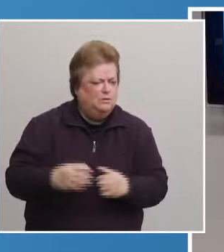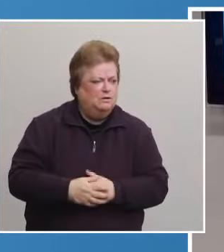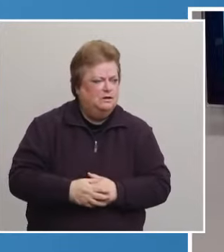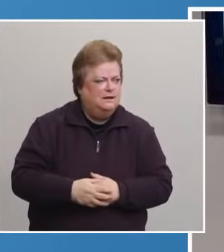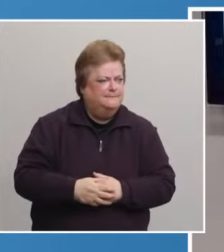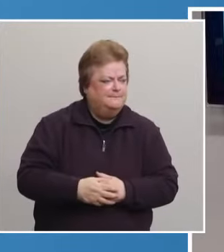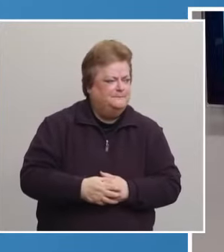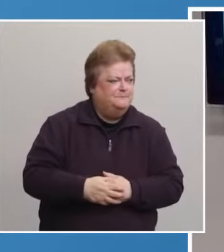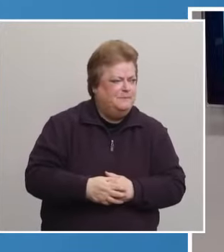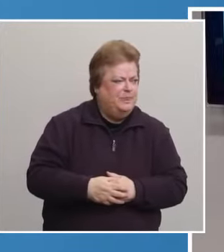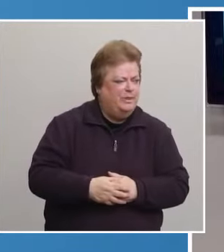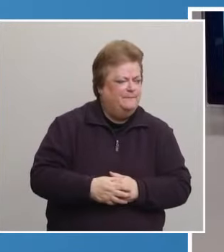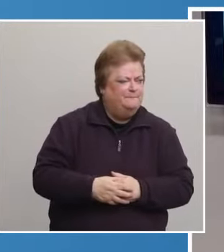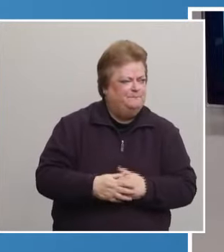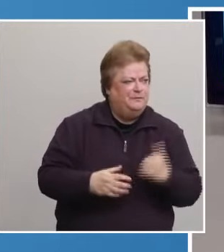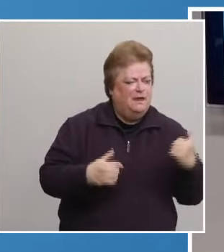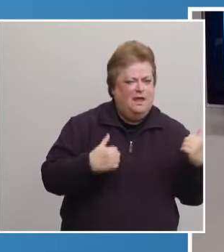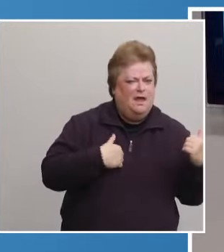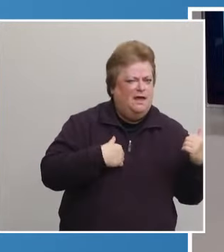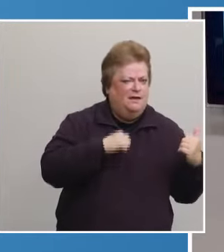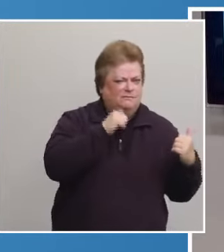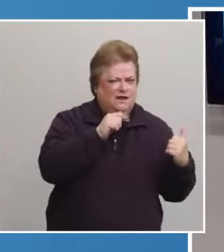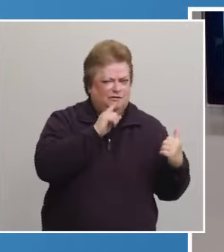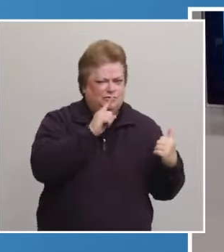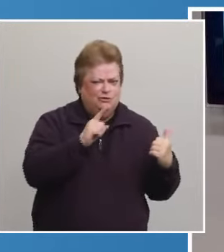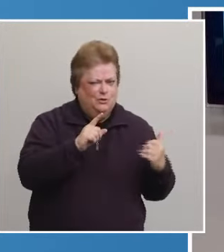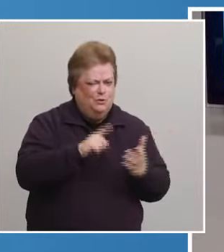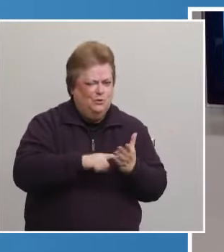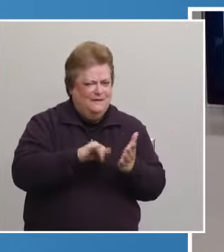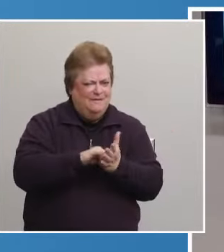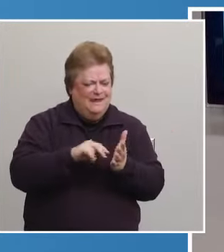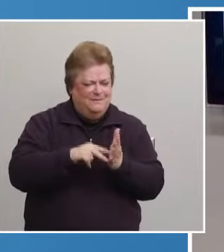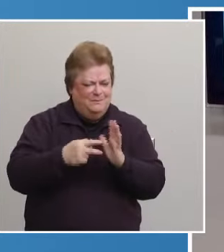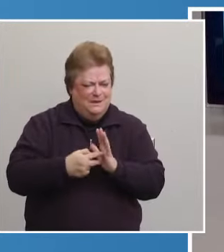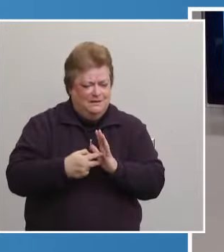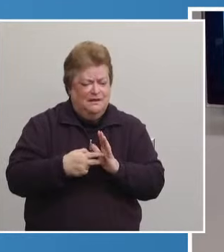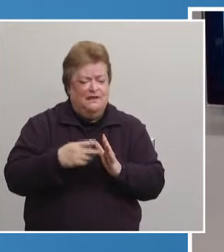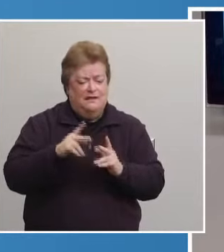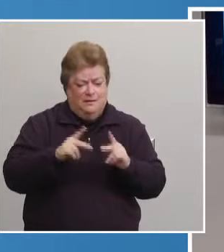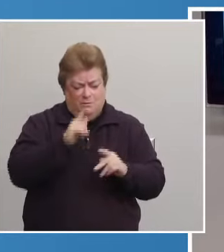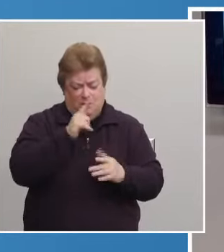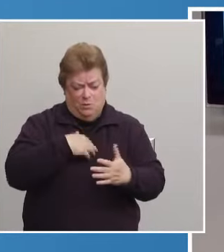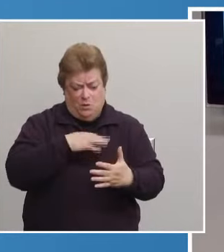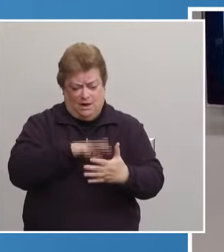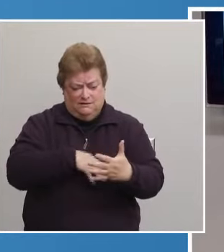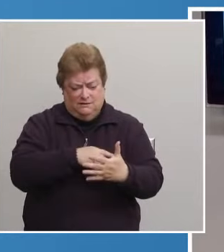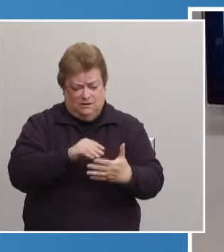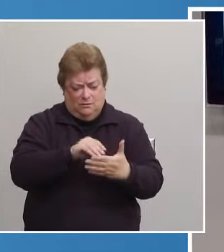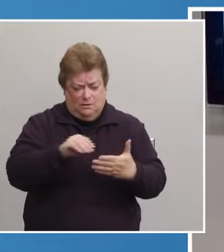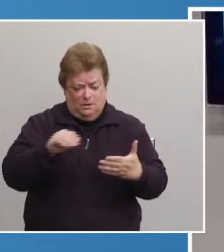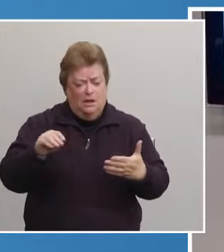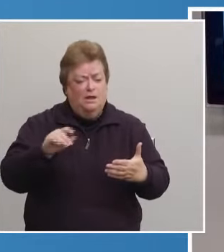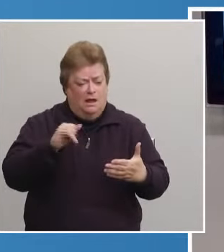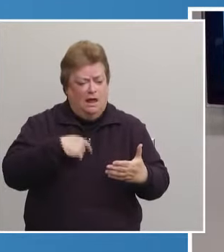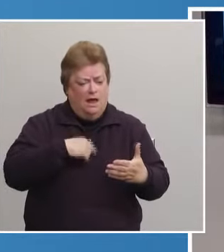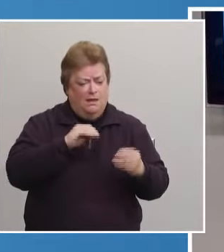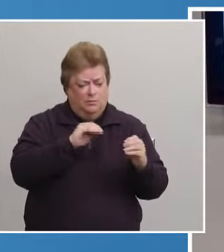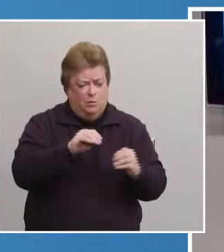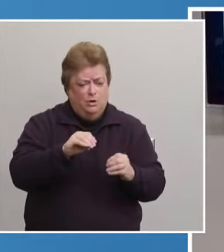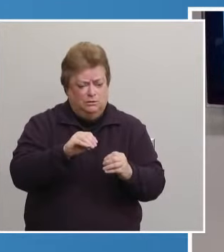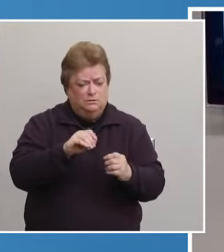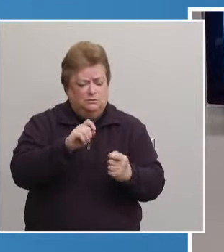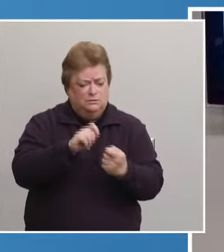guess I'm not sure what that means. The people I scheduled are coming like at various times. They're